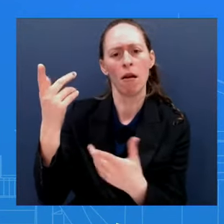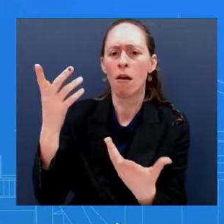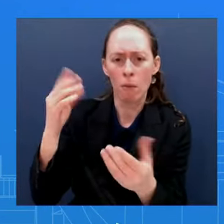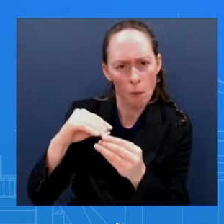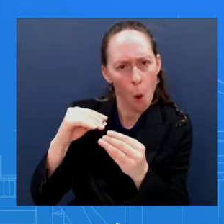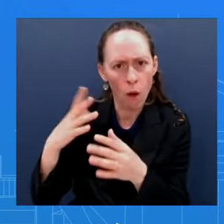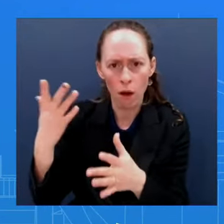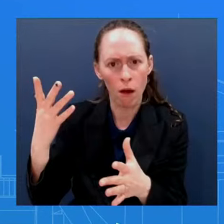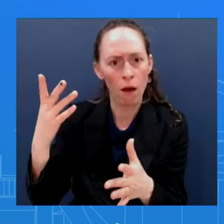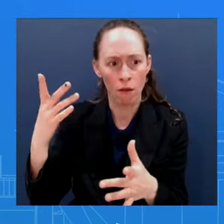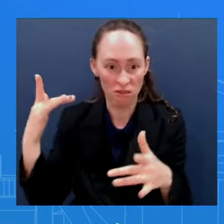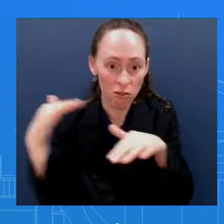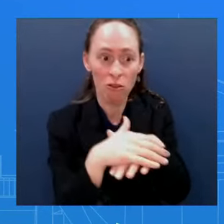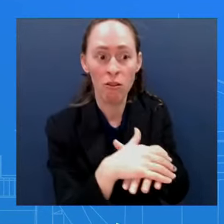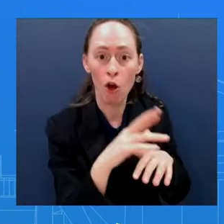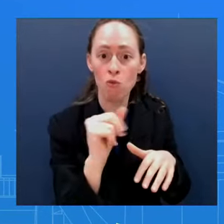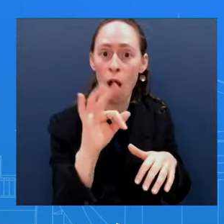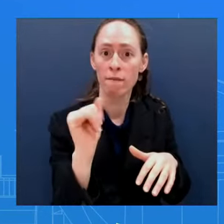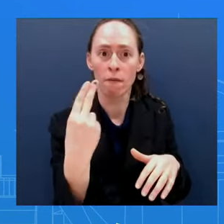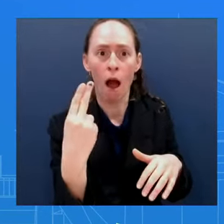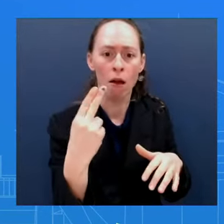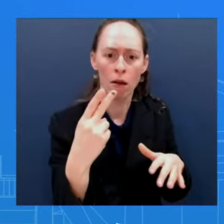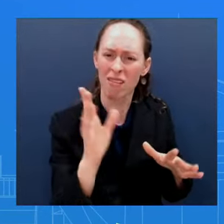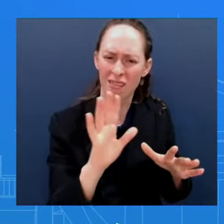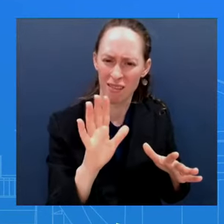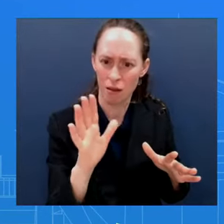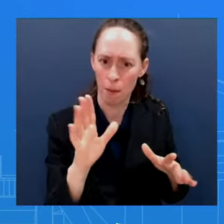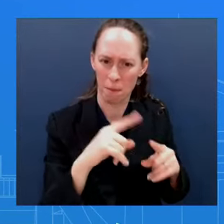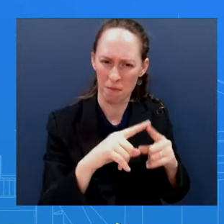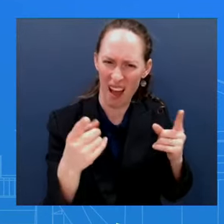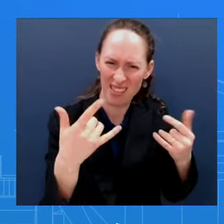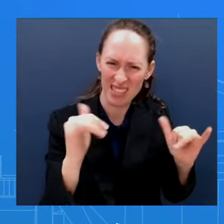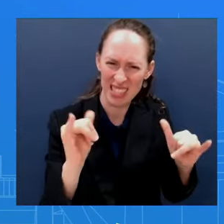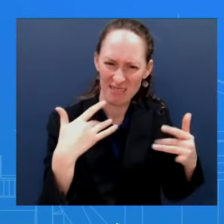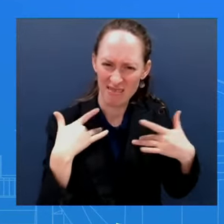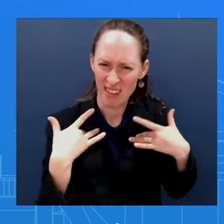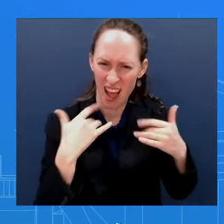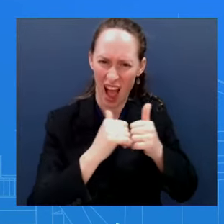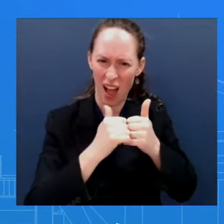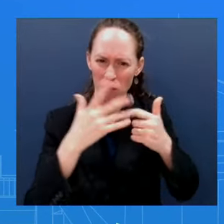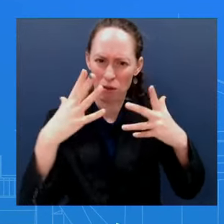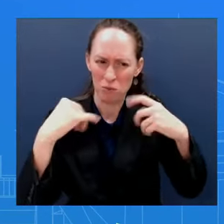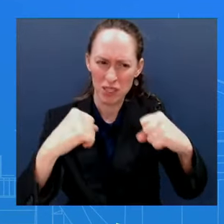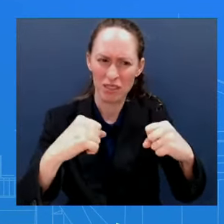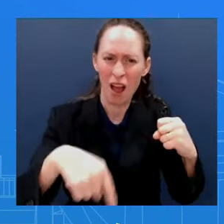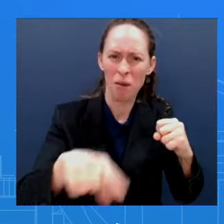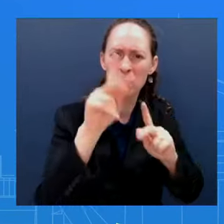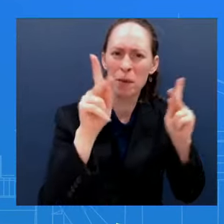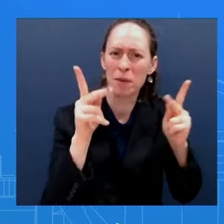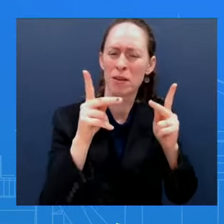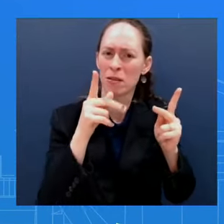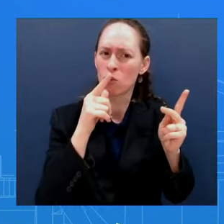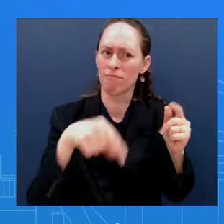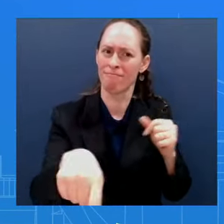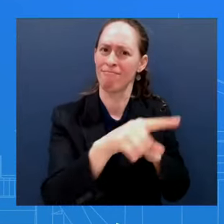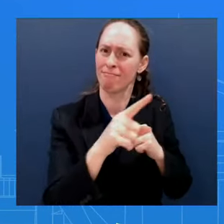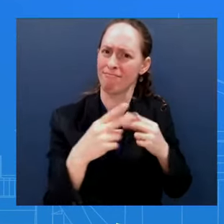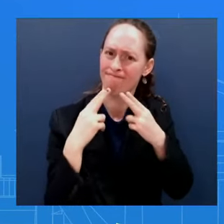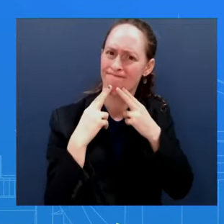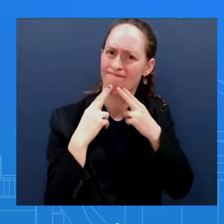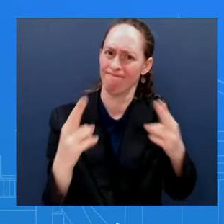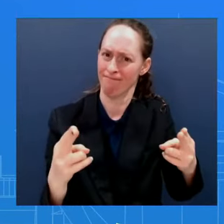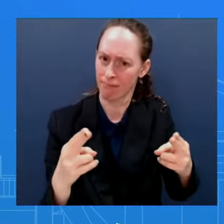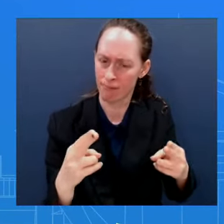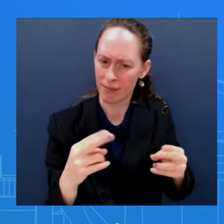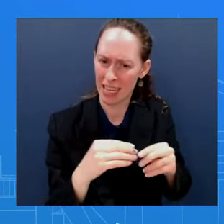civilian casualties But is, was the operation yesterday within the grounds of the kind of operation that the U.S. would support in